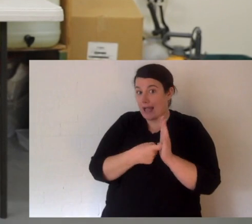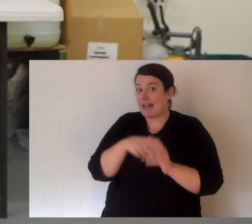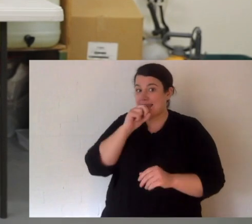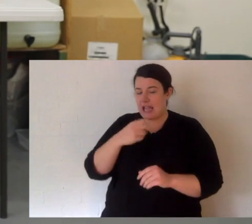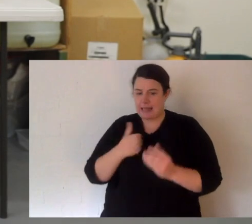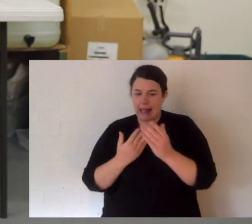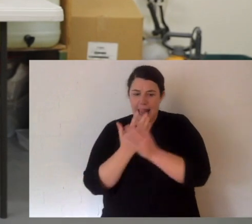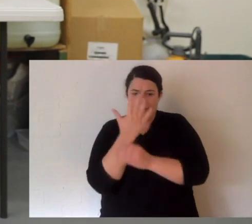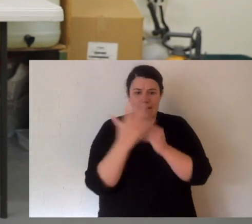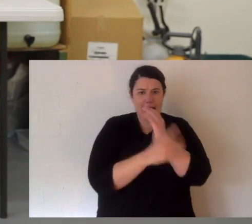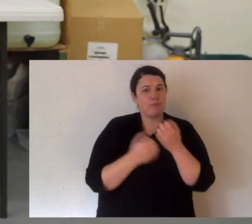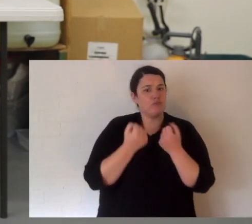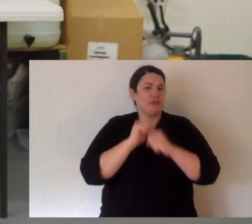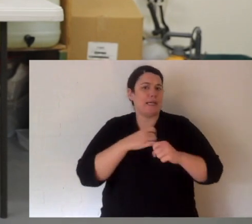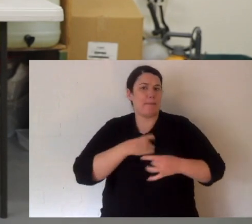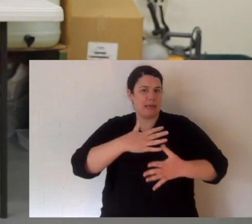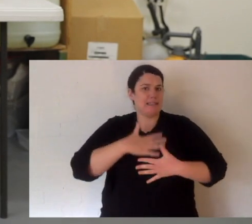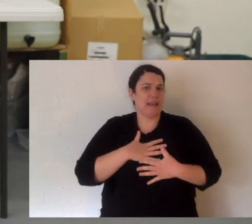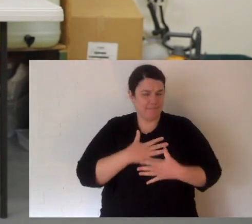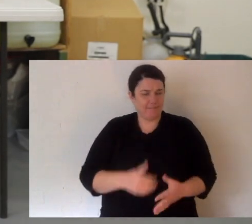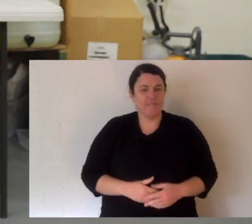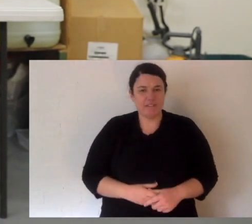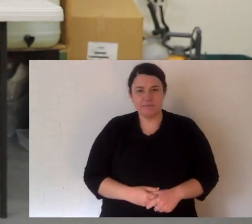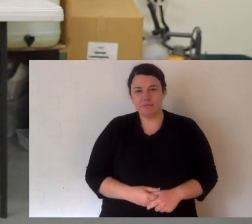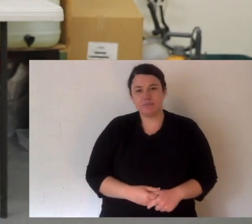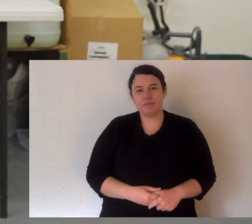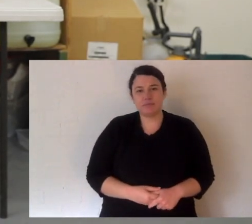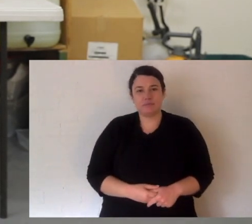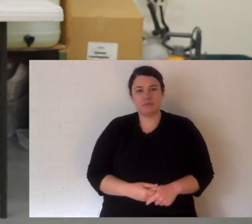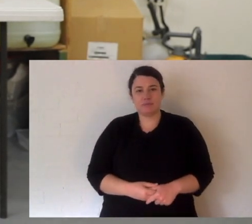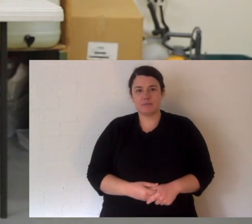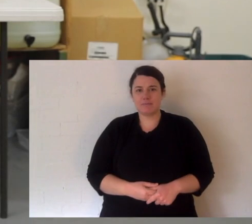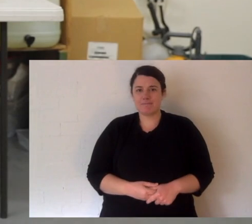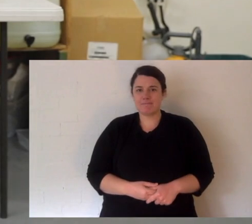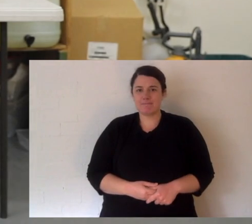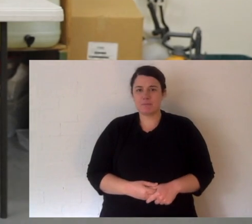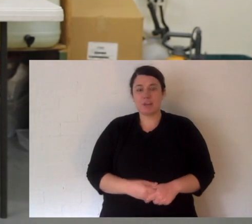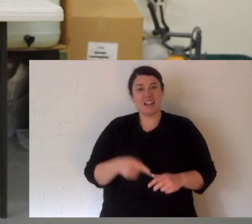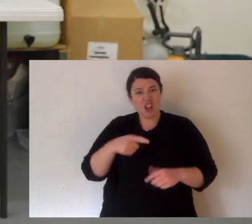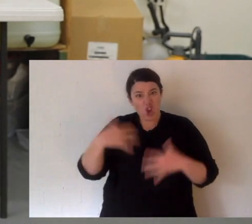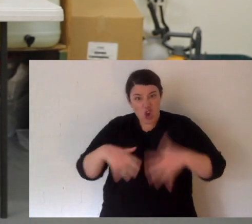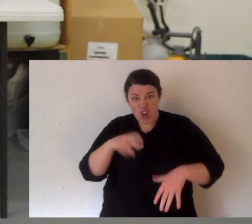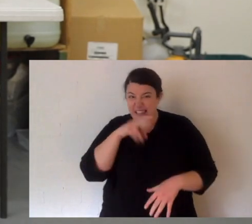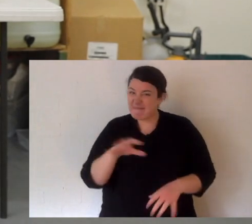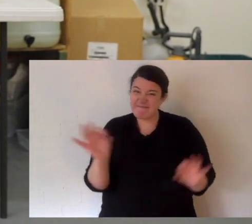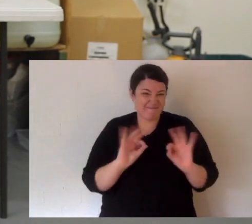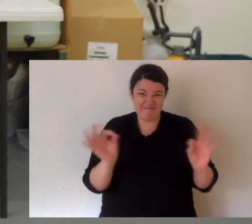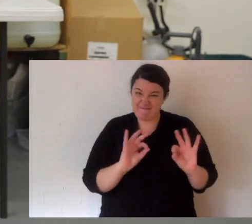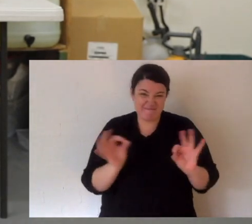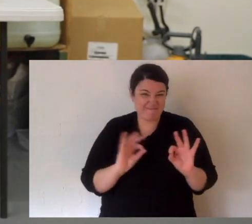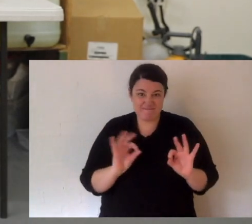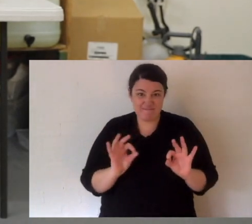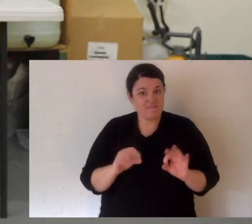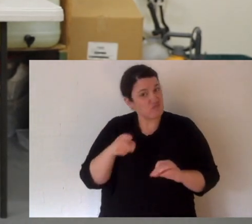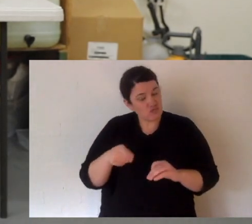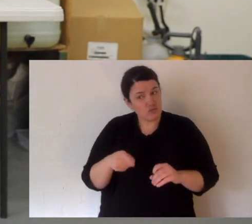we have plastic. The snake's fangs have to go through the plastic. And when they do that that's when the